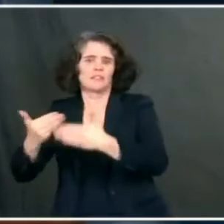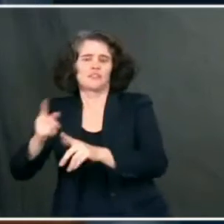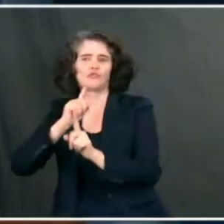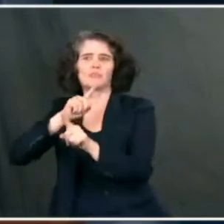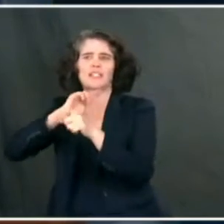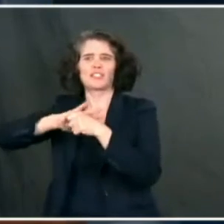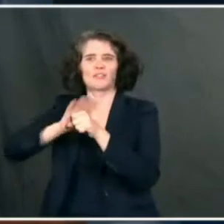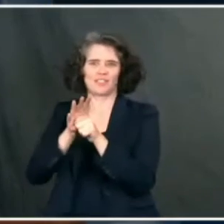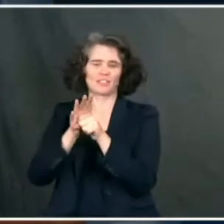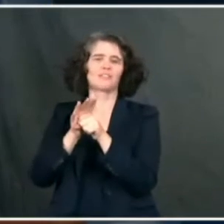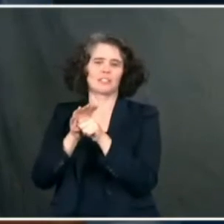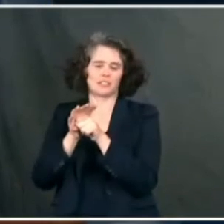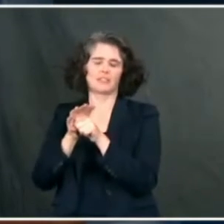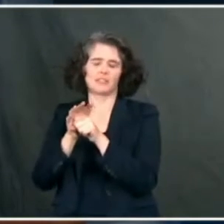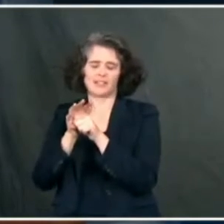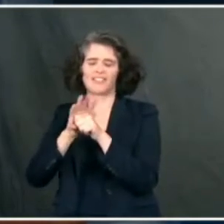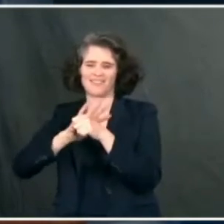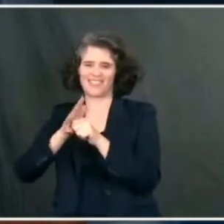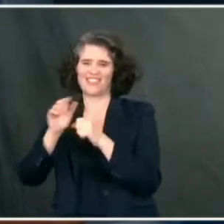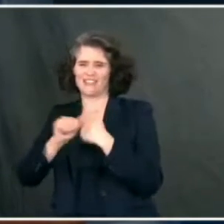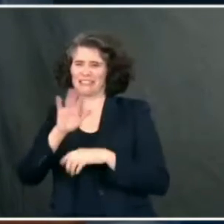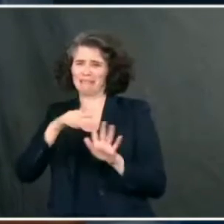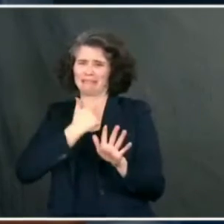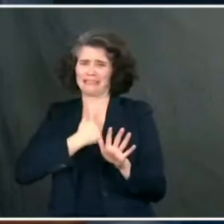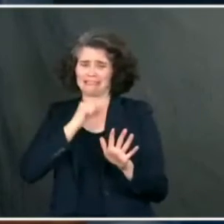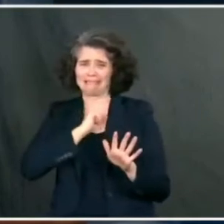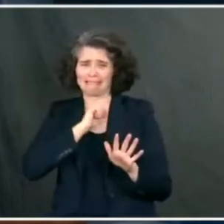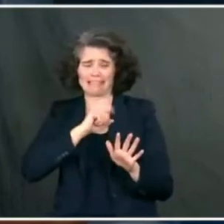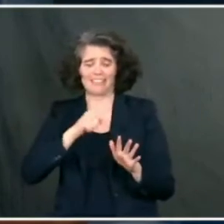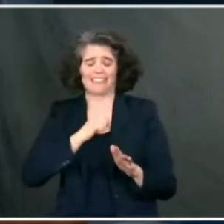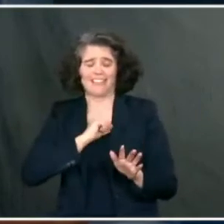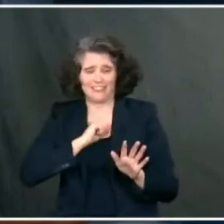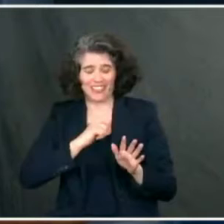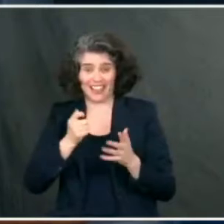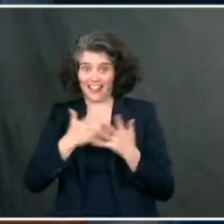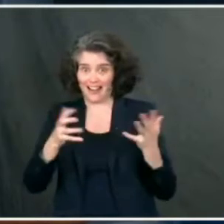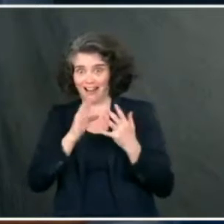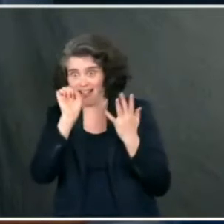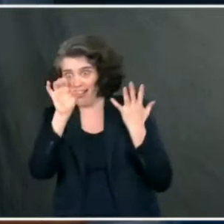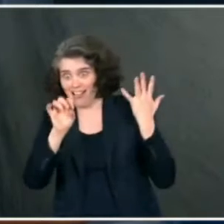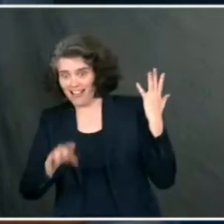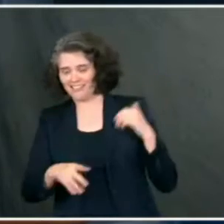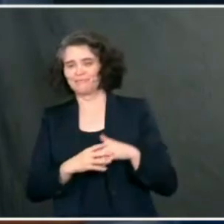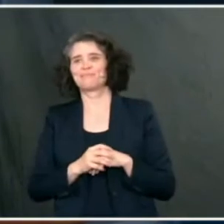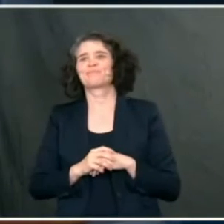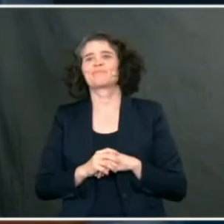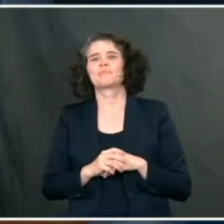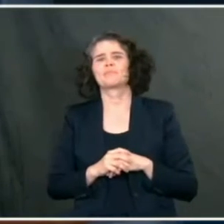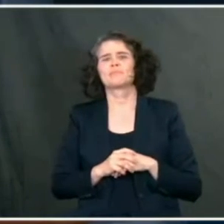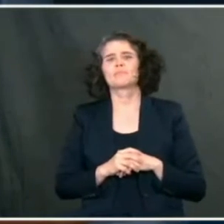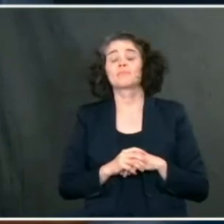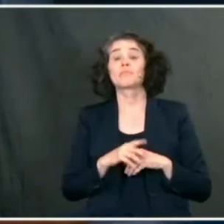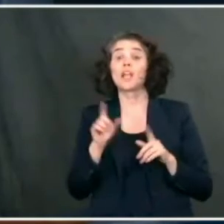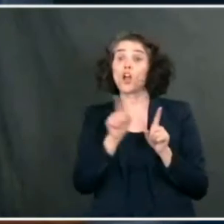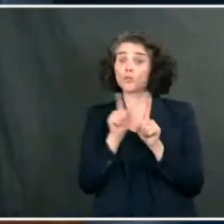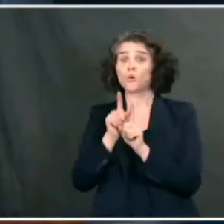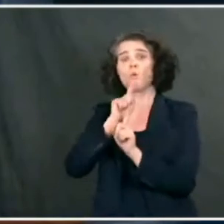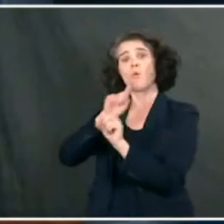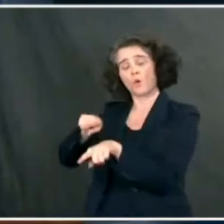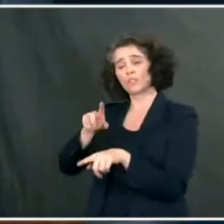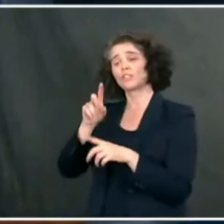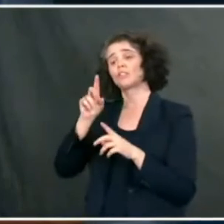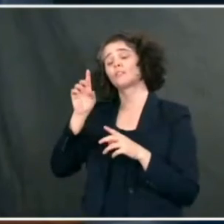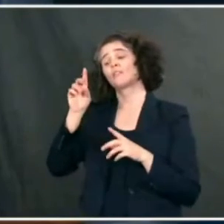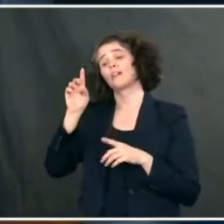Sorry, I had to clear my throat. There's a lot here. He also issued an executive order directing the departments of Education and Health and Human